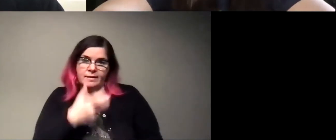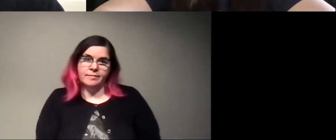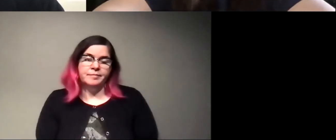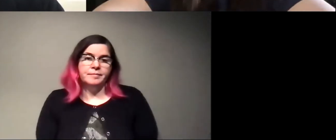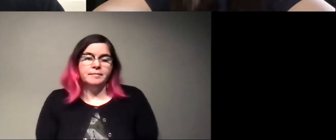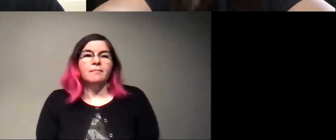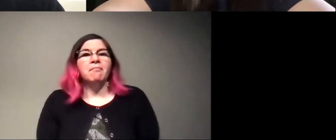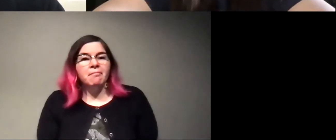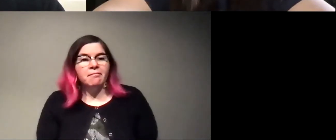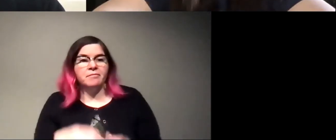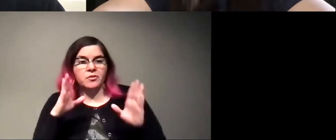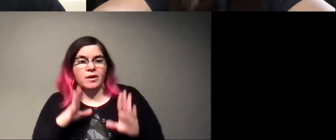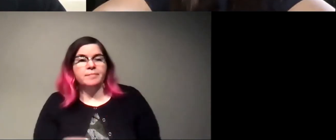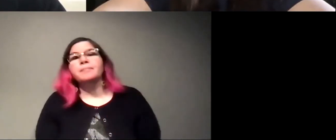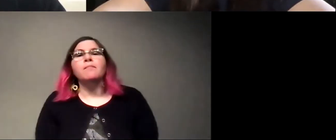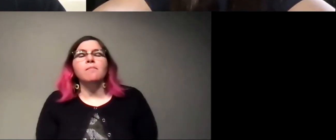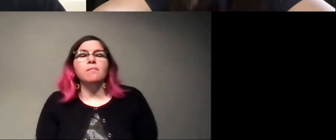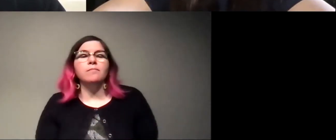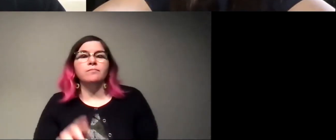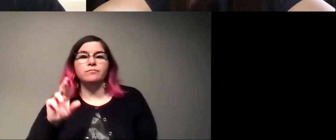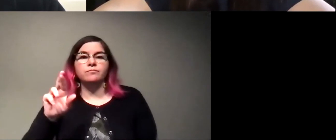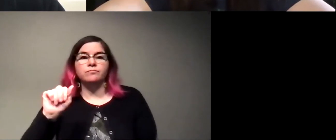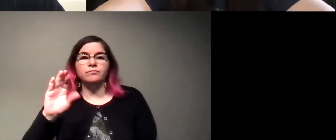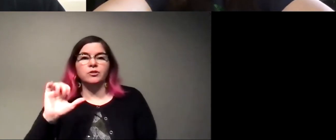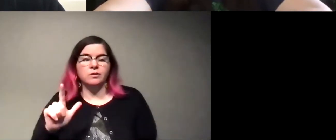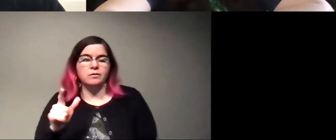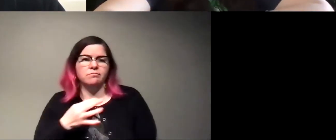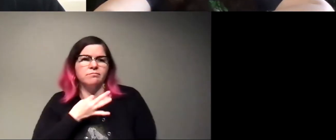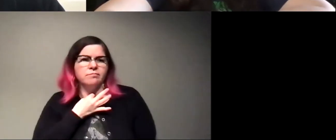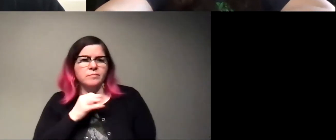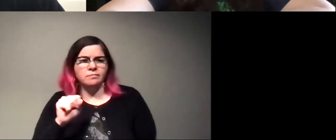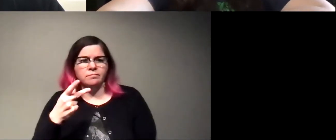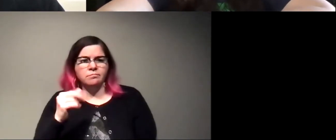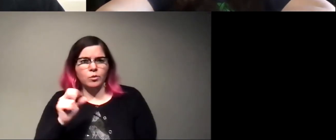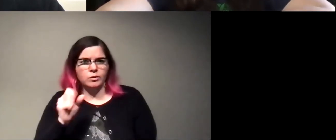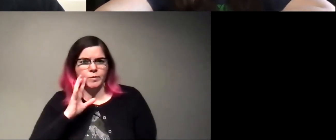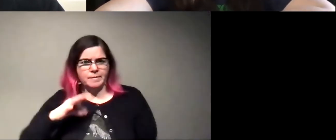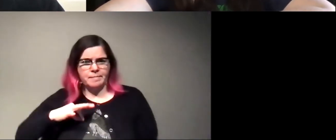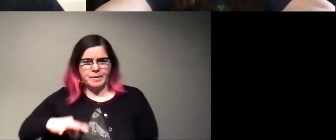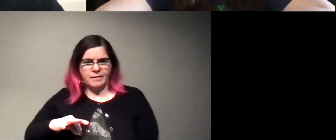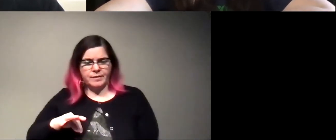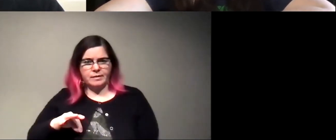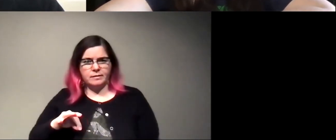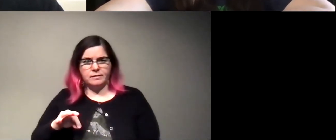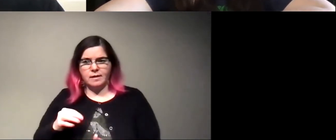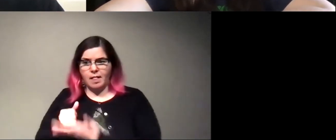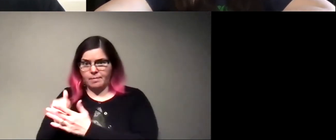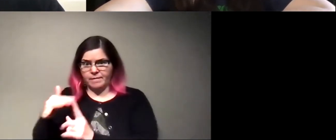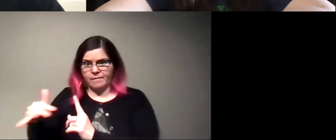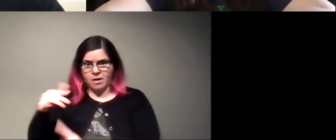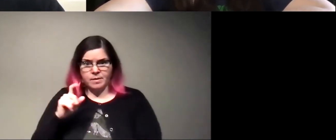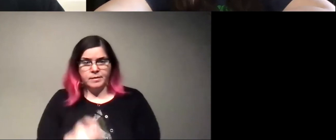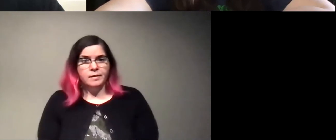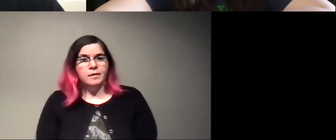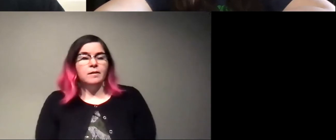Great. Um, Rachel would like to know, do the spores benefit their environment? Well,